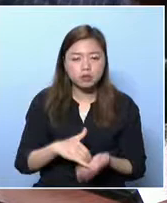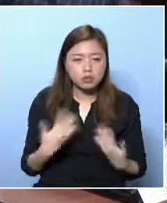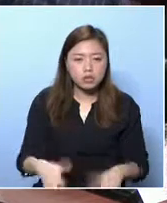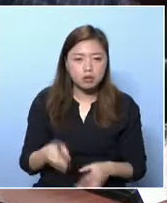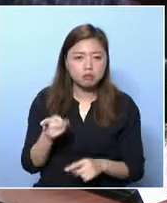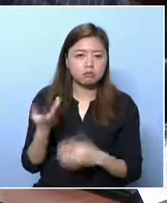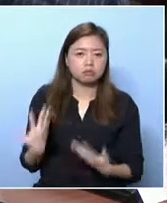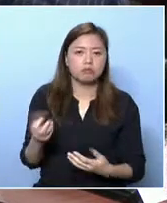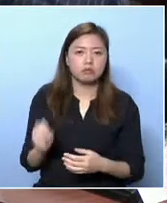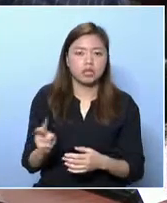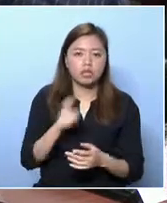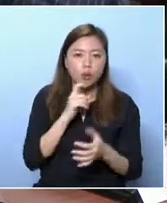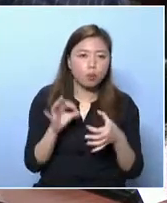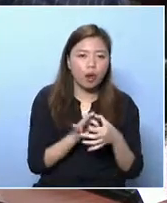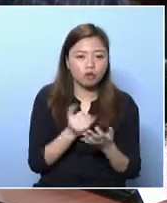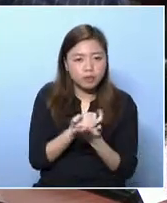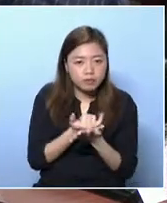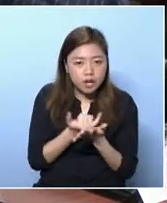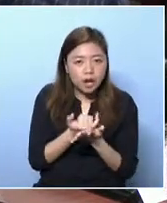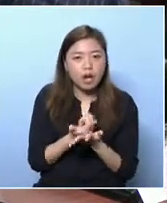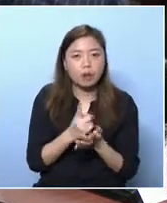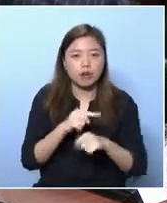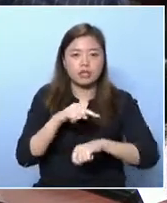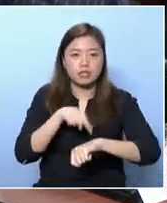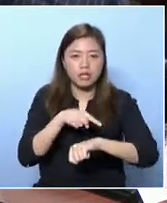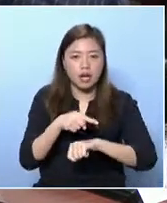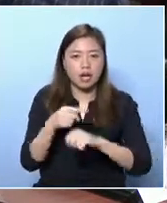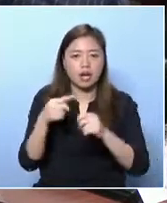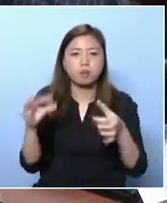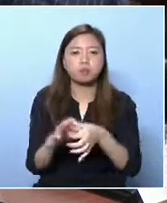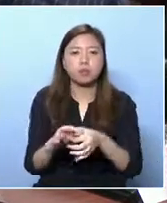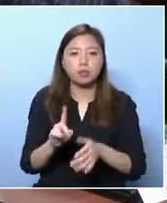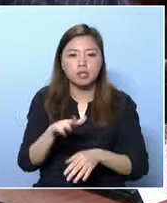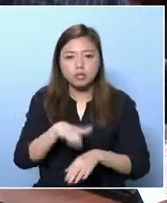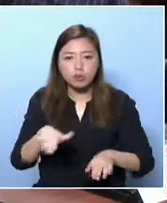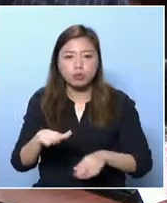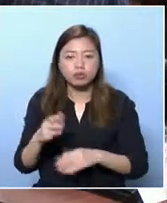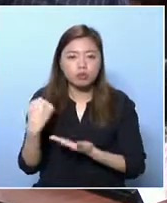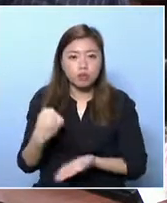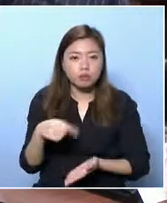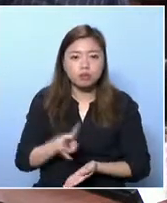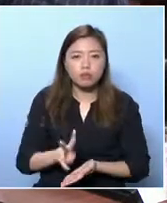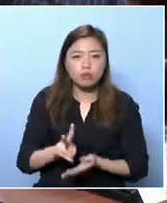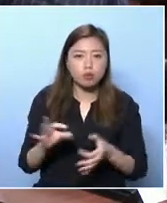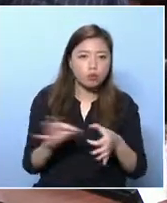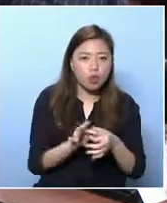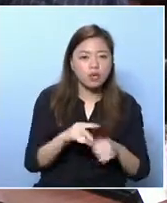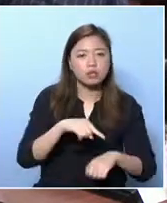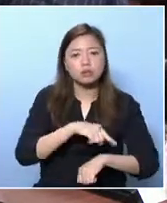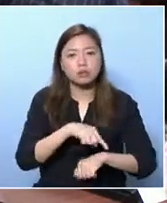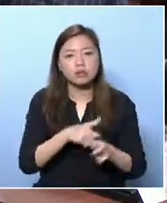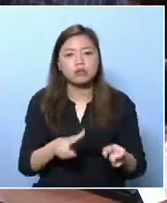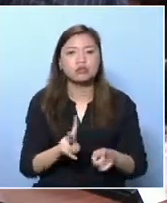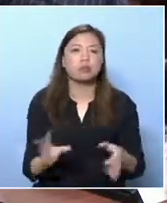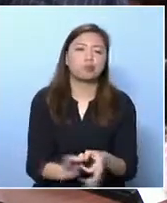allowance, it's still subject to means test, it's linked to working hours, and the child allowance,